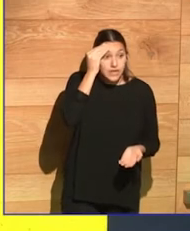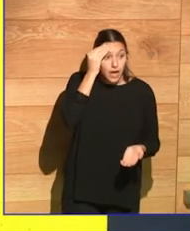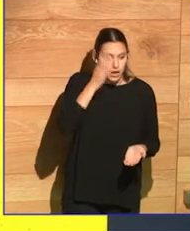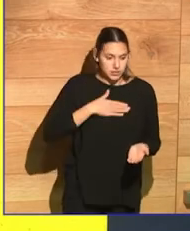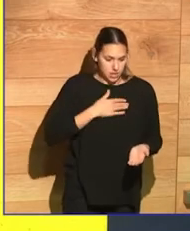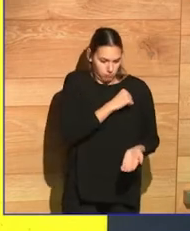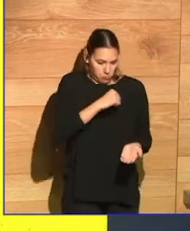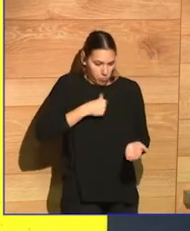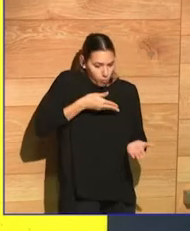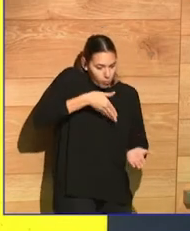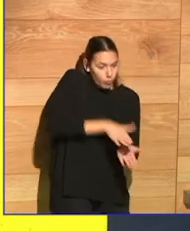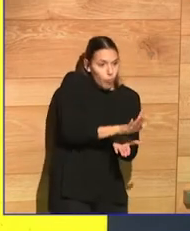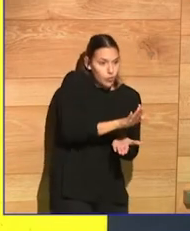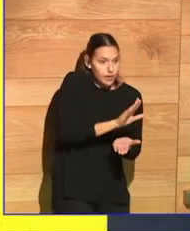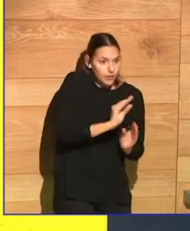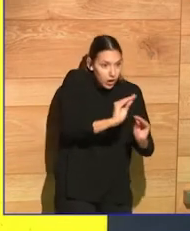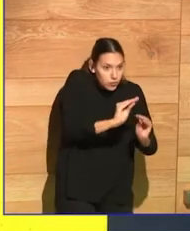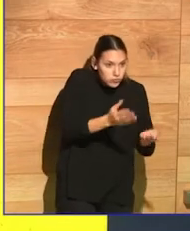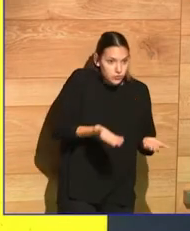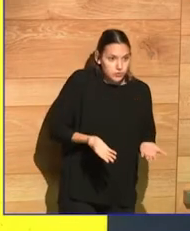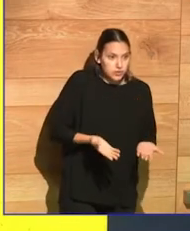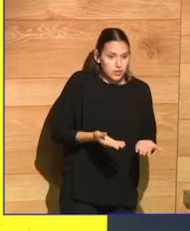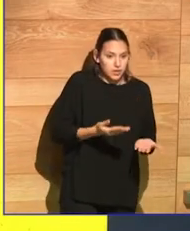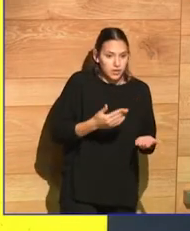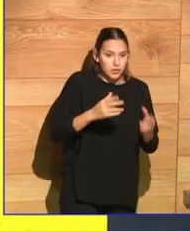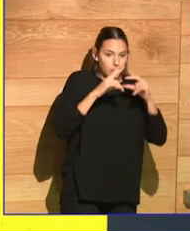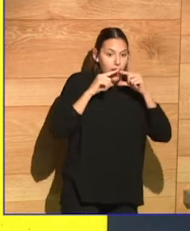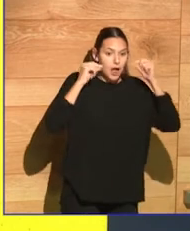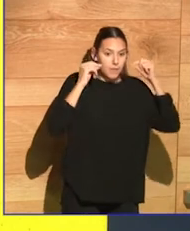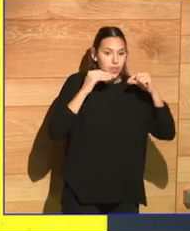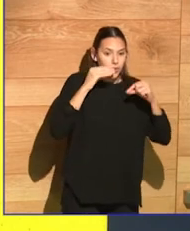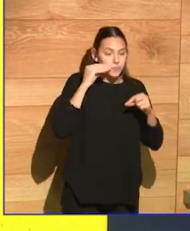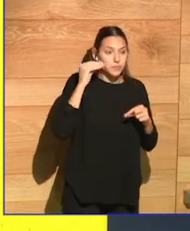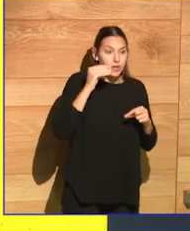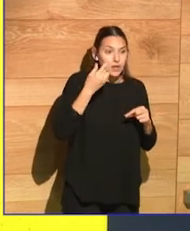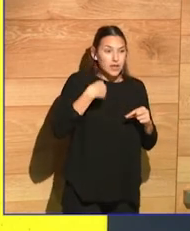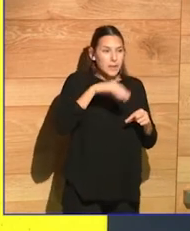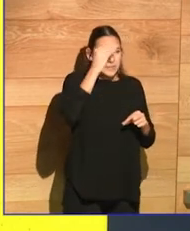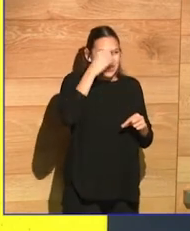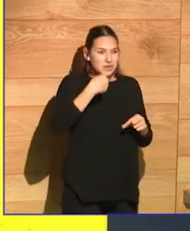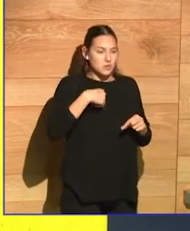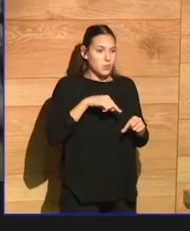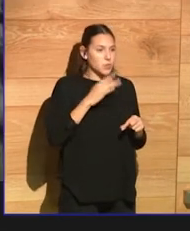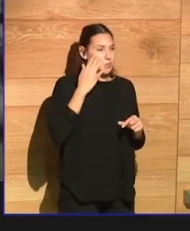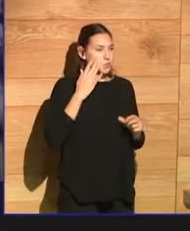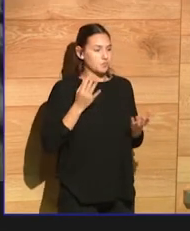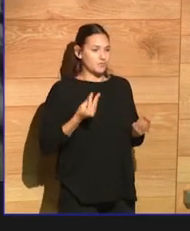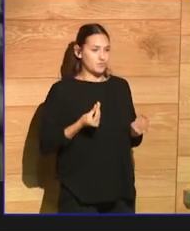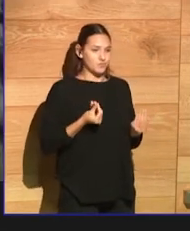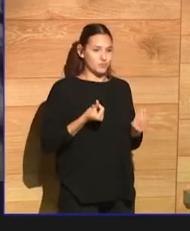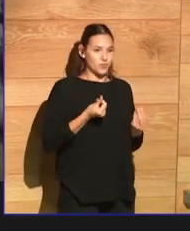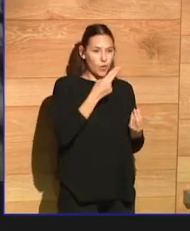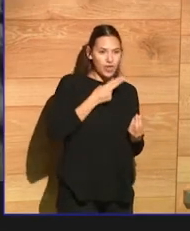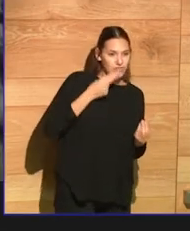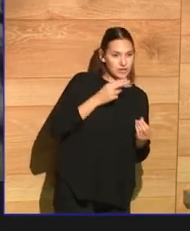You considered publishing it yourself on Amazon, you being Chuck Palanik, maybe we've become too